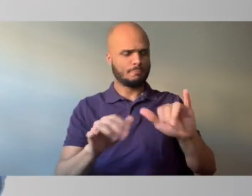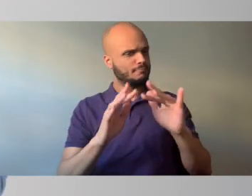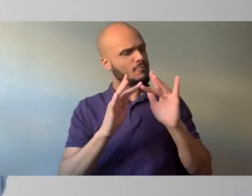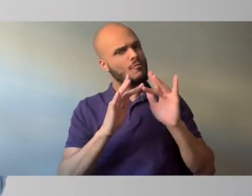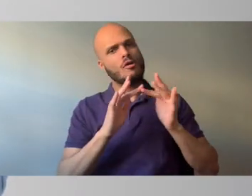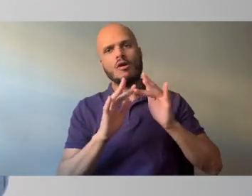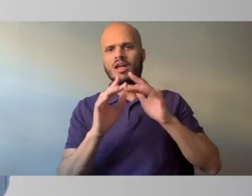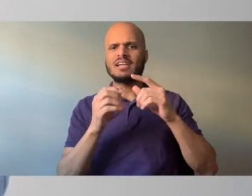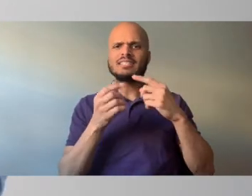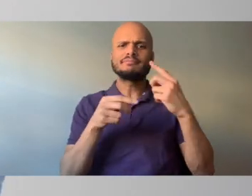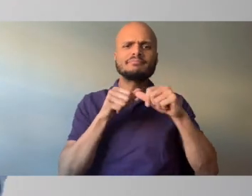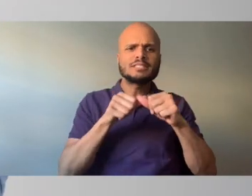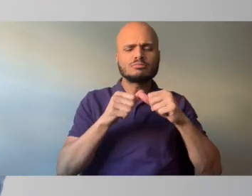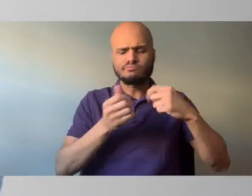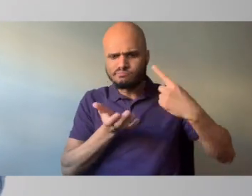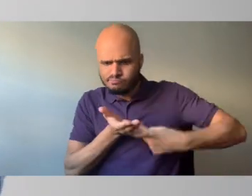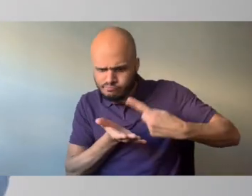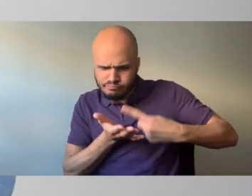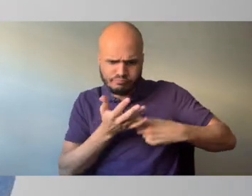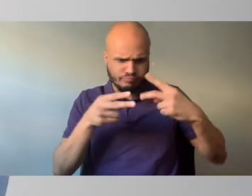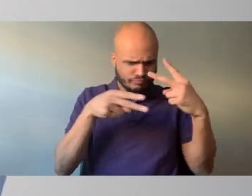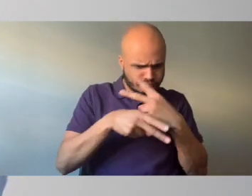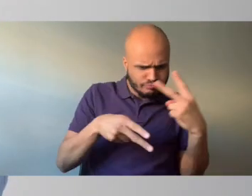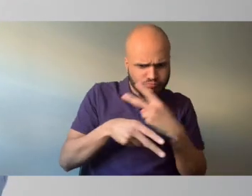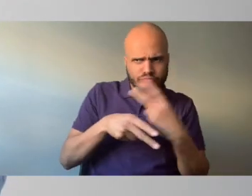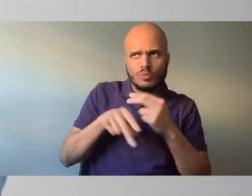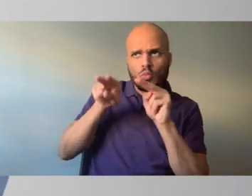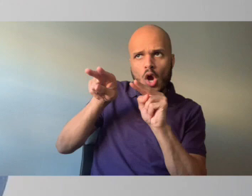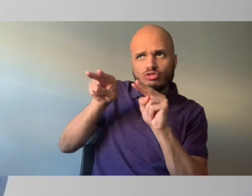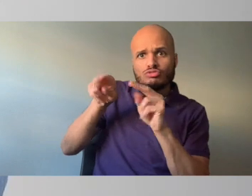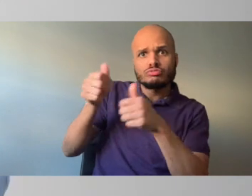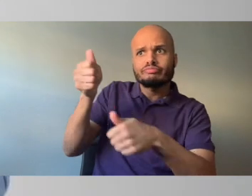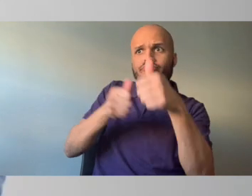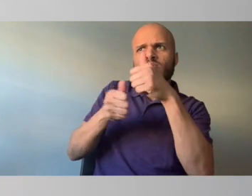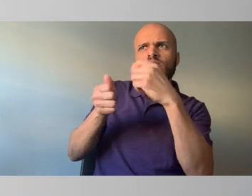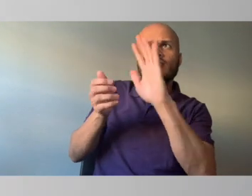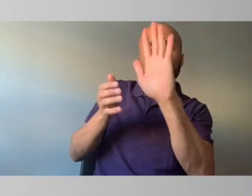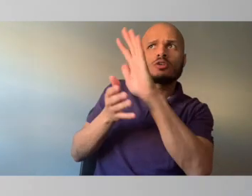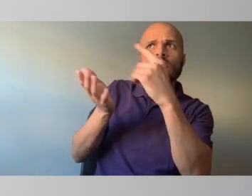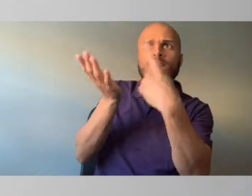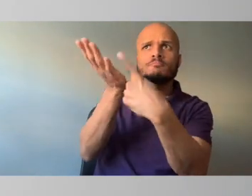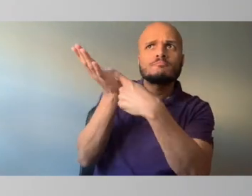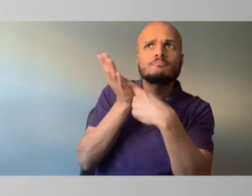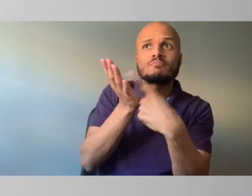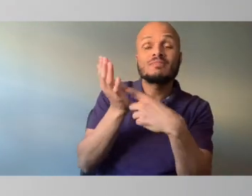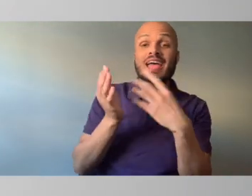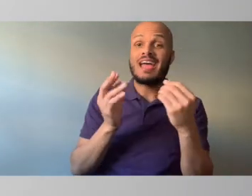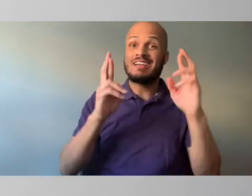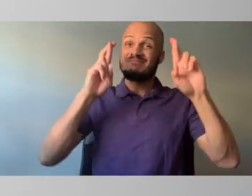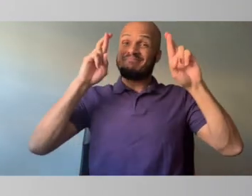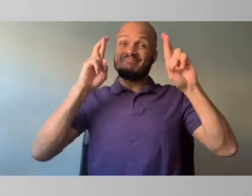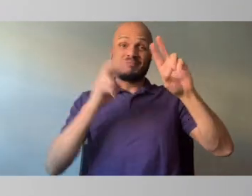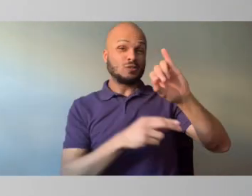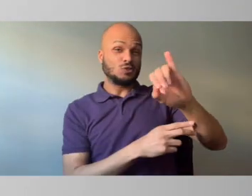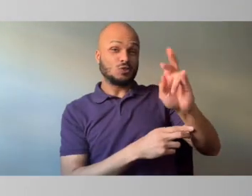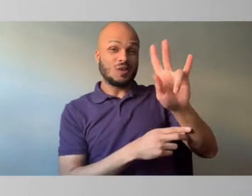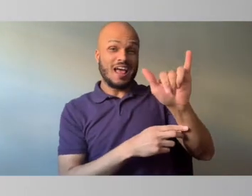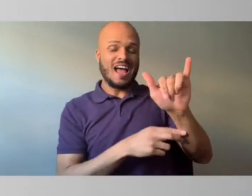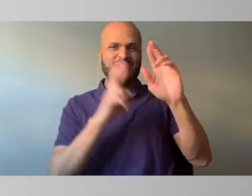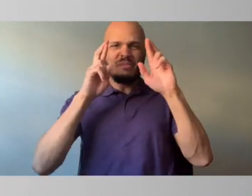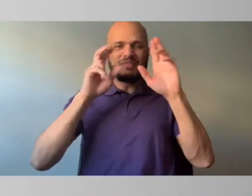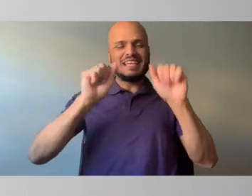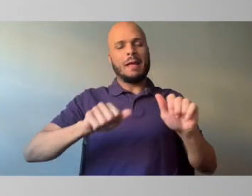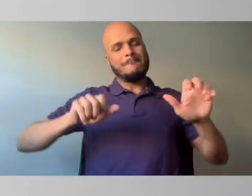and watch closely the things that are taking place. And then prayerfully, by the month of July, we'll be able to come back and fellowship once